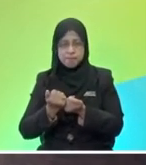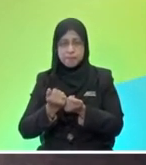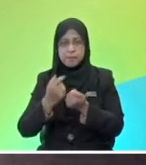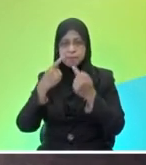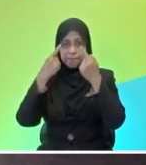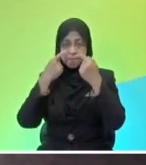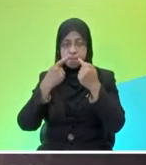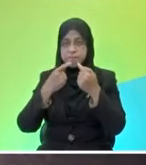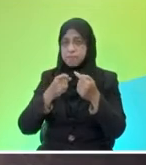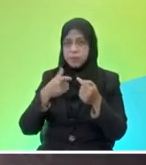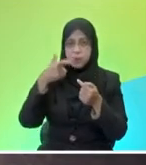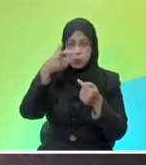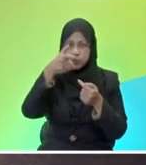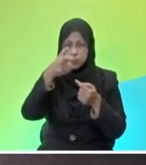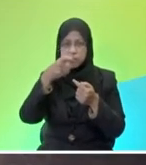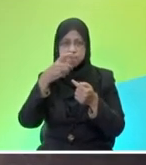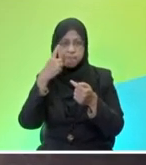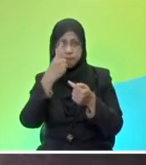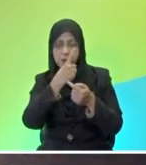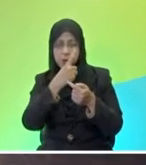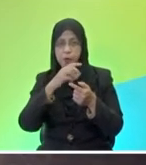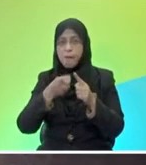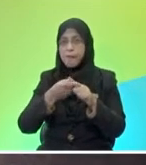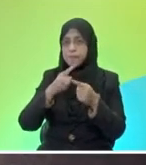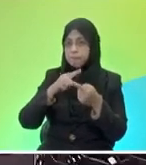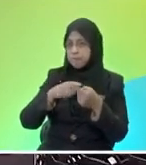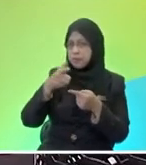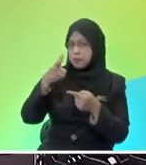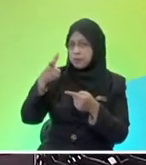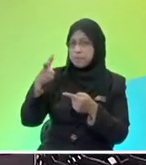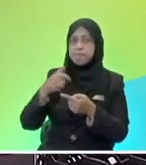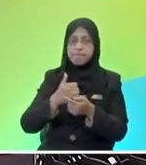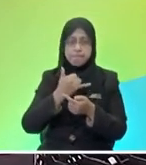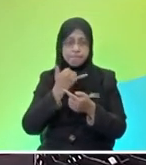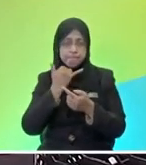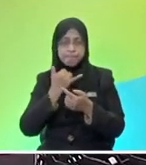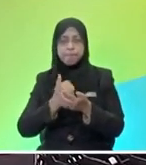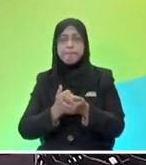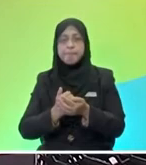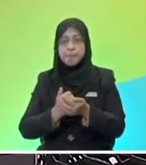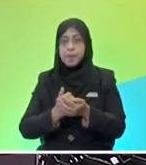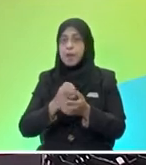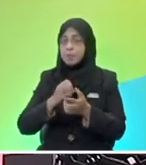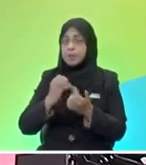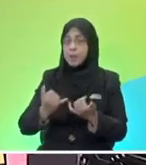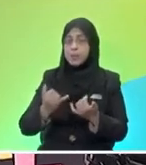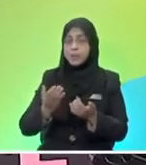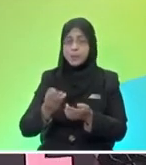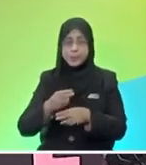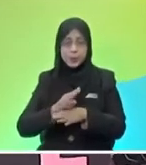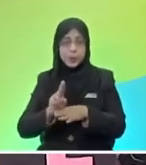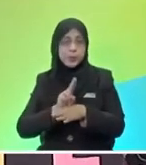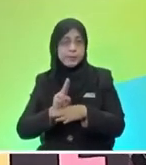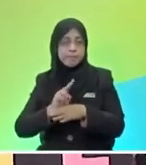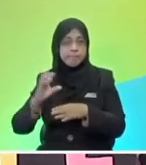not towards your friends yes okay next we can we are the next example is by using telcum powder so in front of